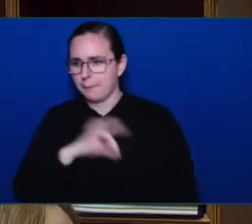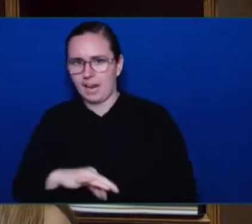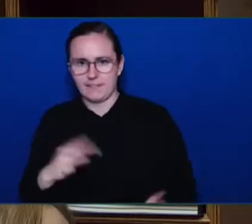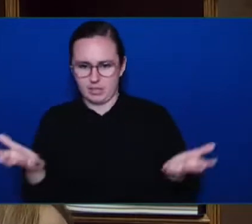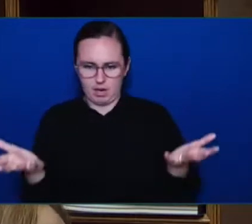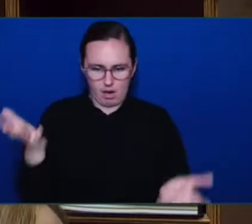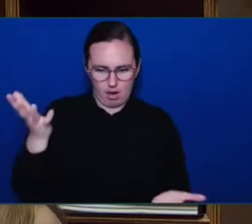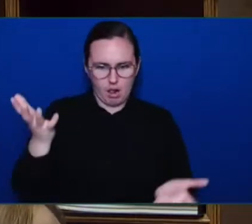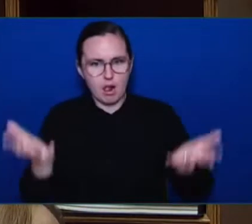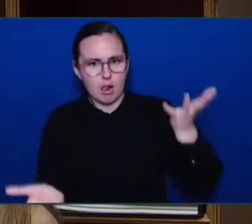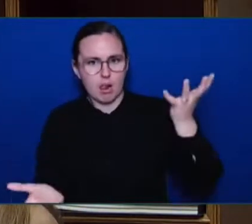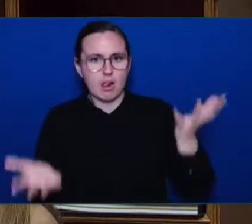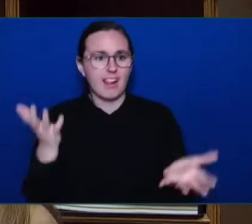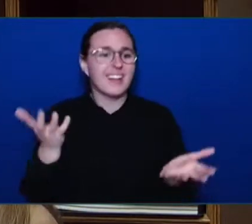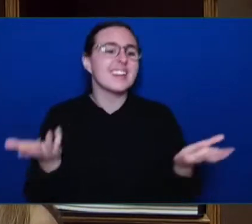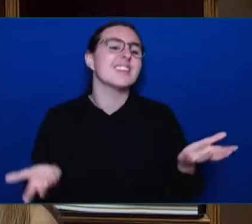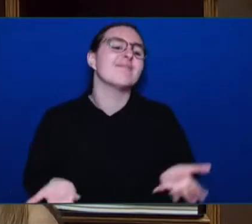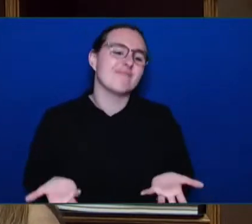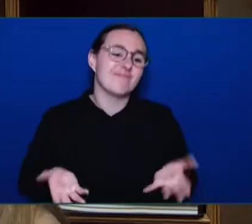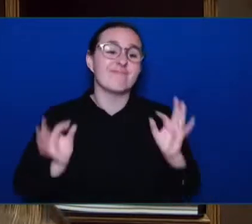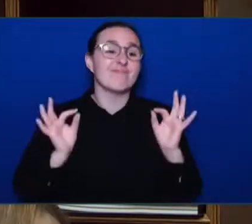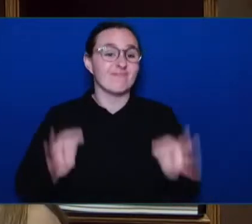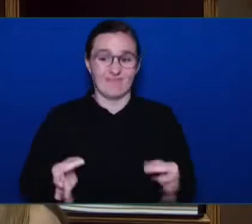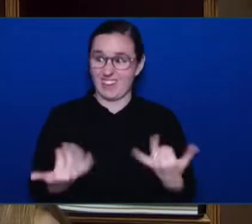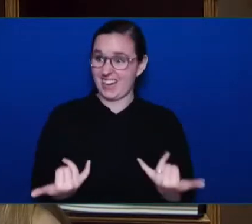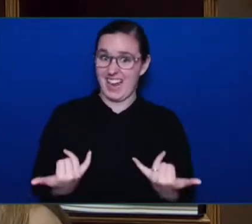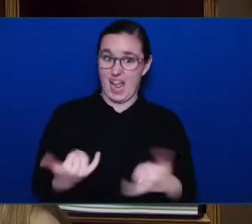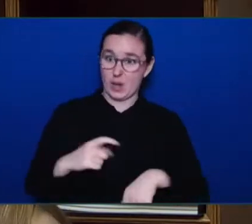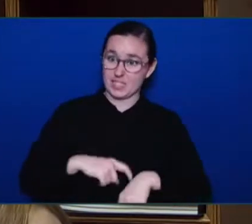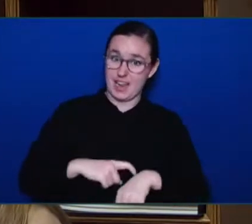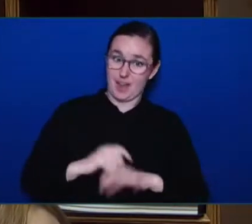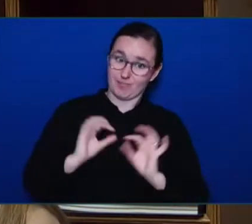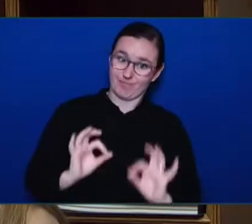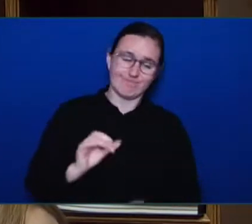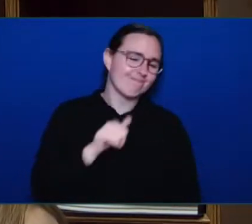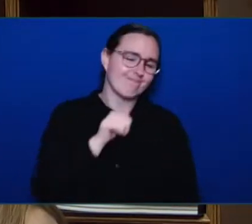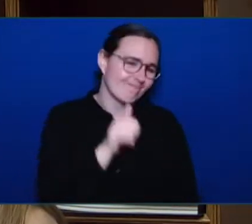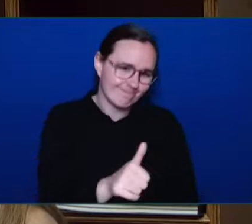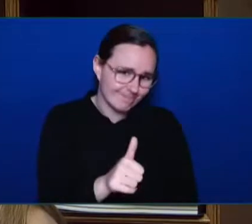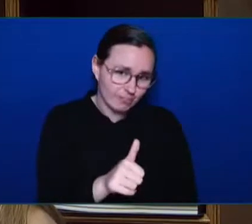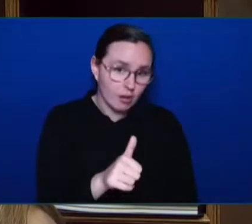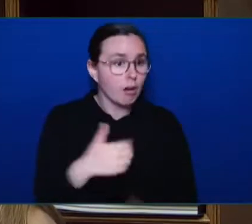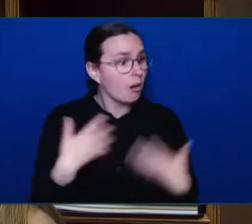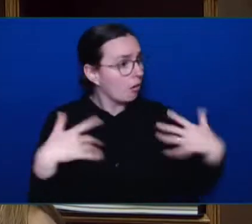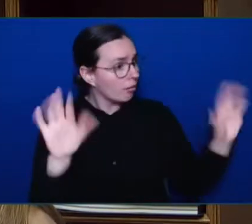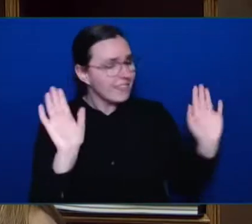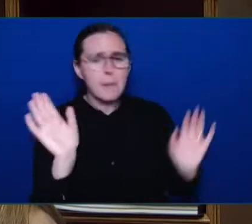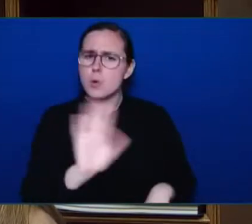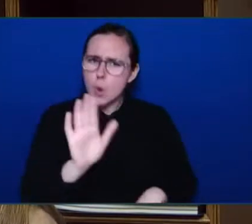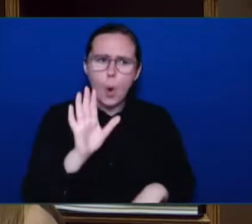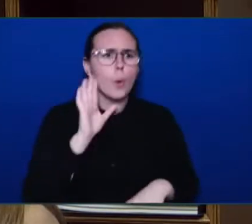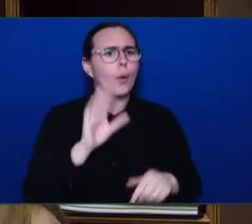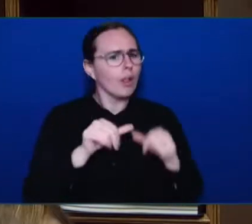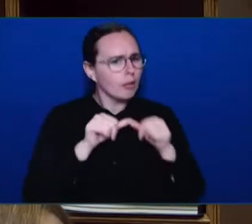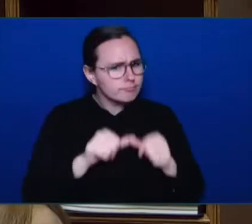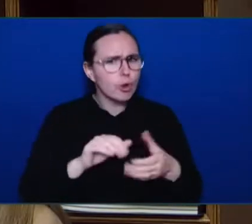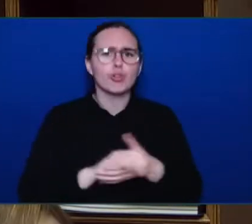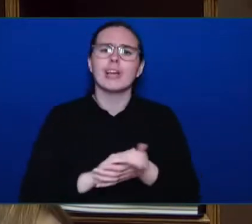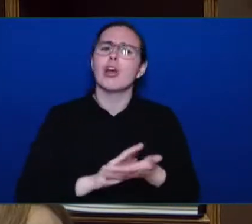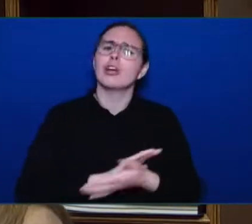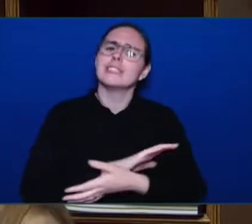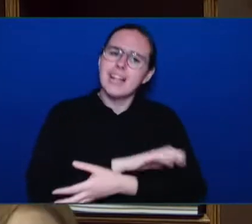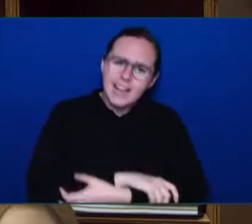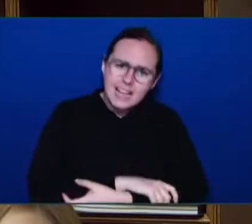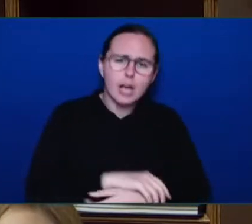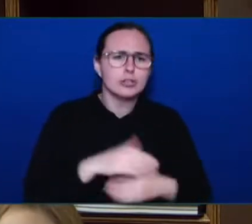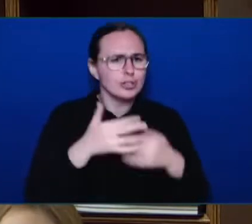We're going to continue our work on reconciliation. We are moving forward on important areas all across our government,